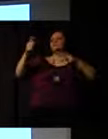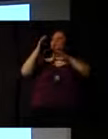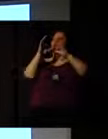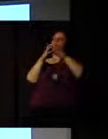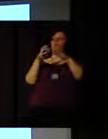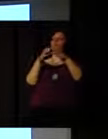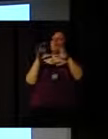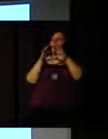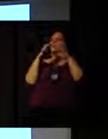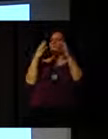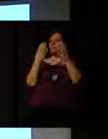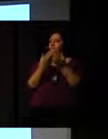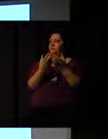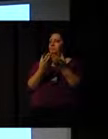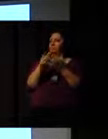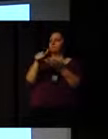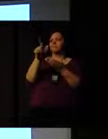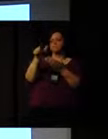this is an important part.